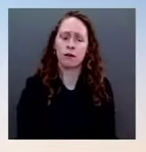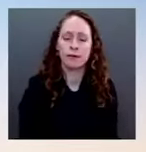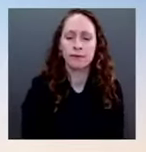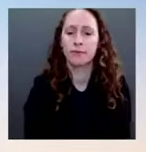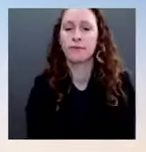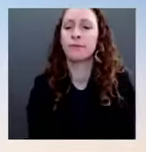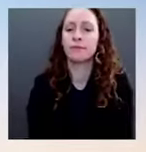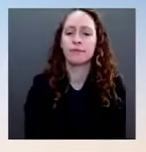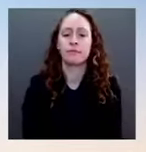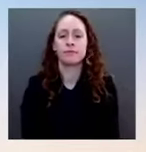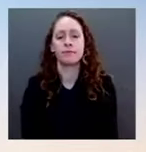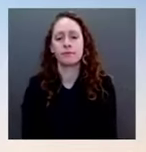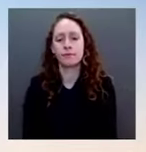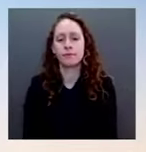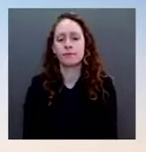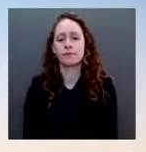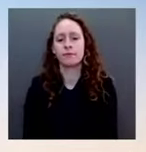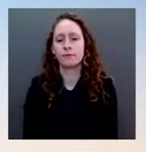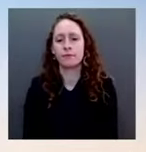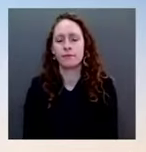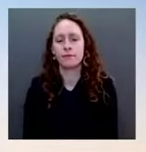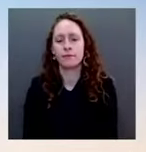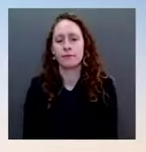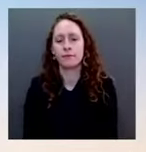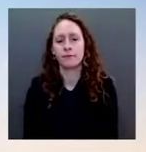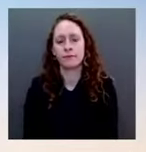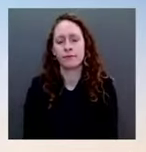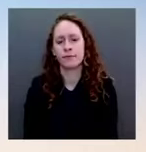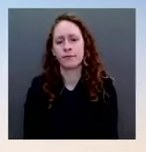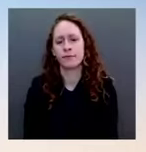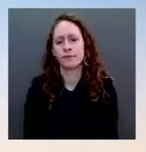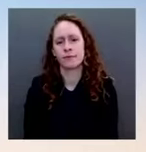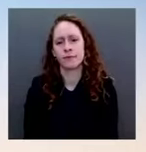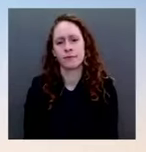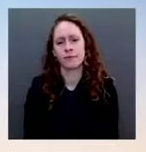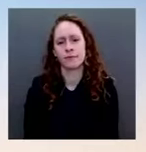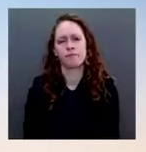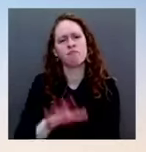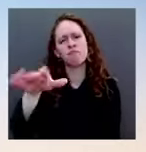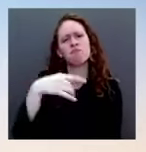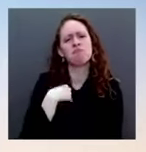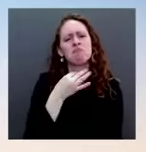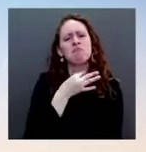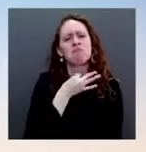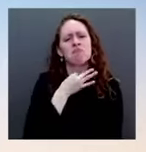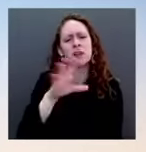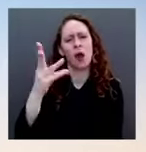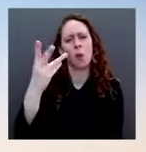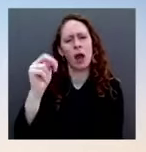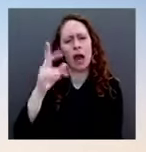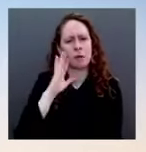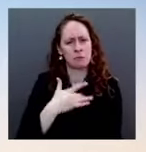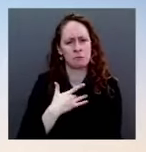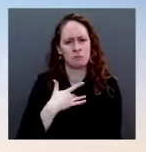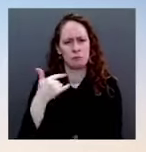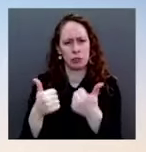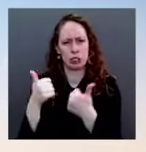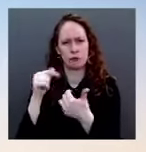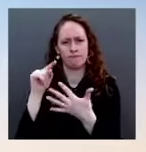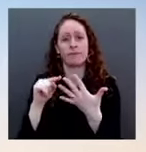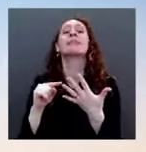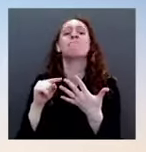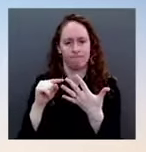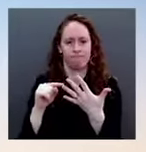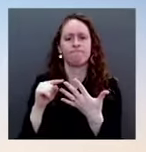be getting underway soon. When will we get a better sense of what projects are coming? The I can't give you an exact date, but as I said to you, with the